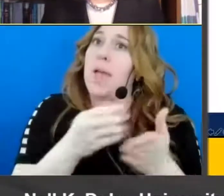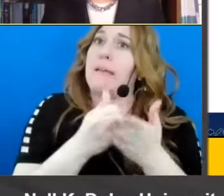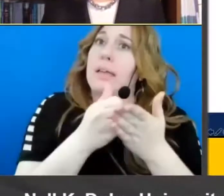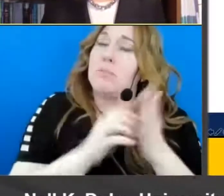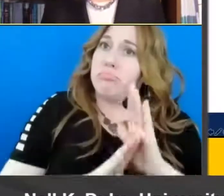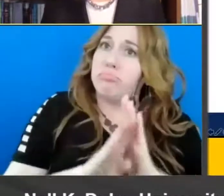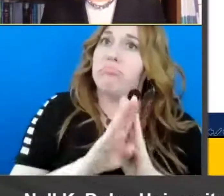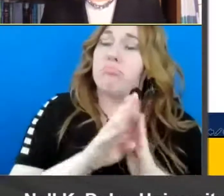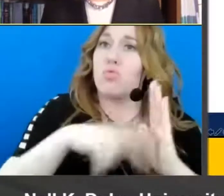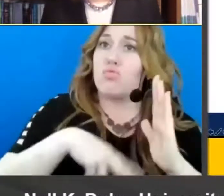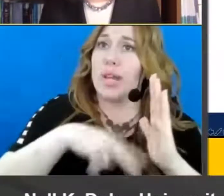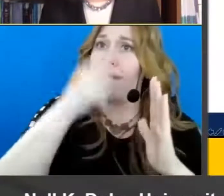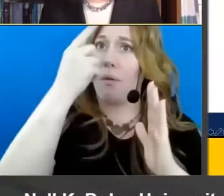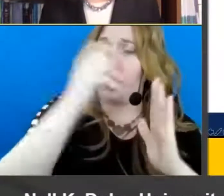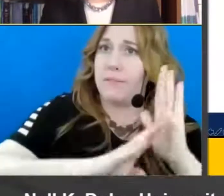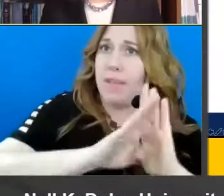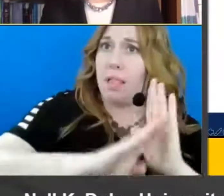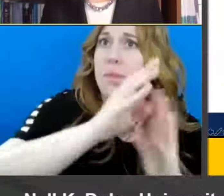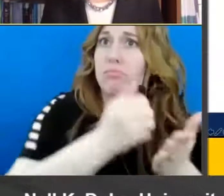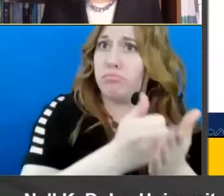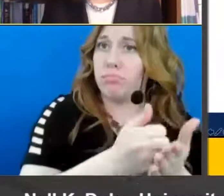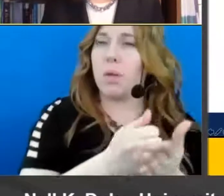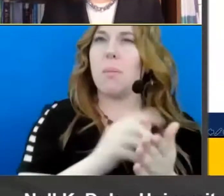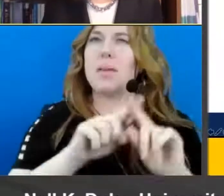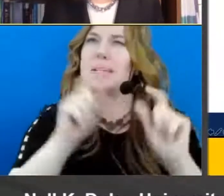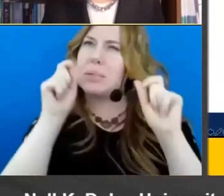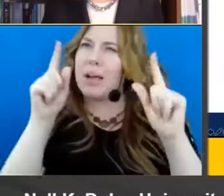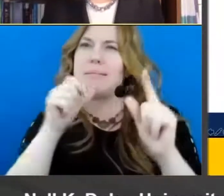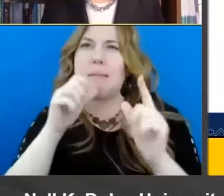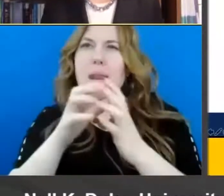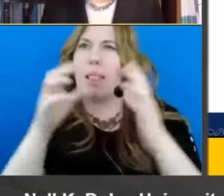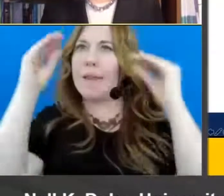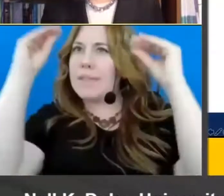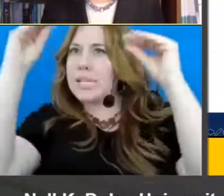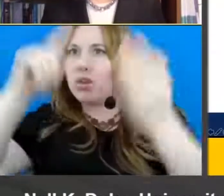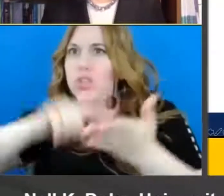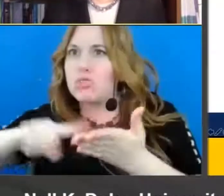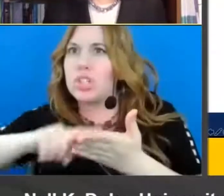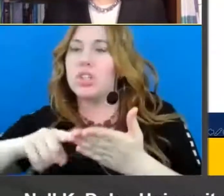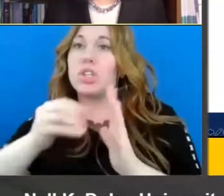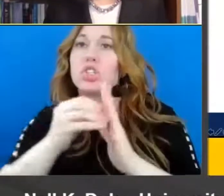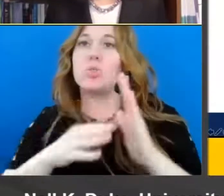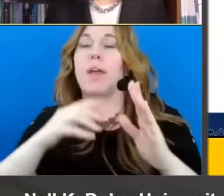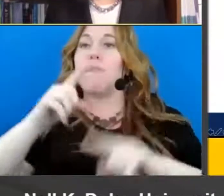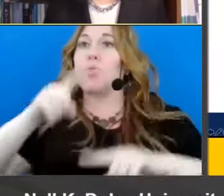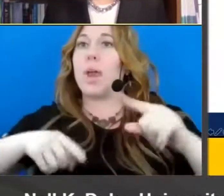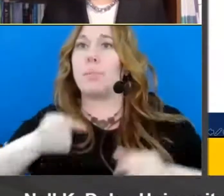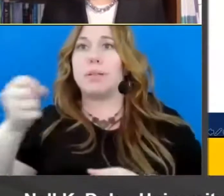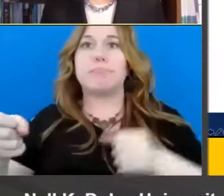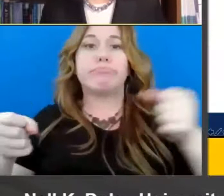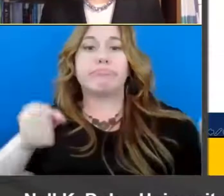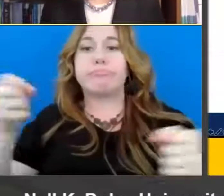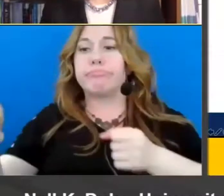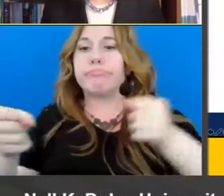now it's surprising how little instructional research you know where students are randomly assigned to different approaches for example